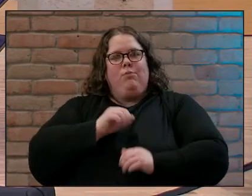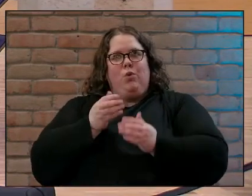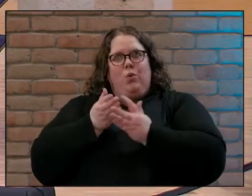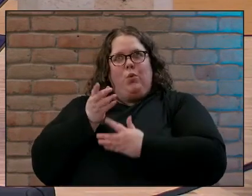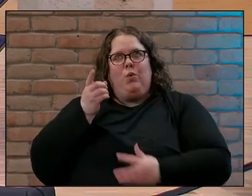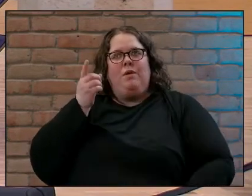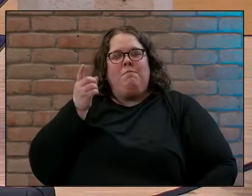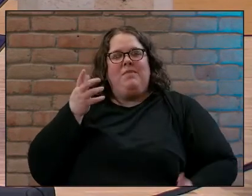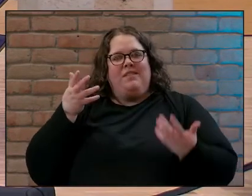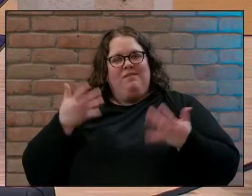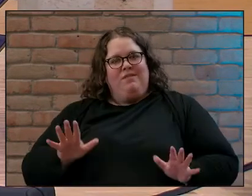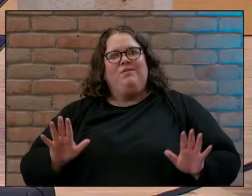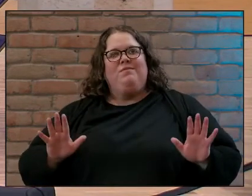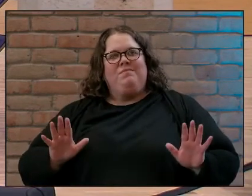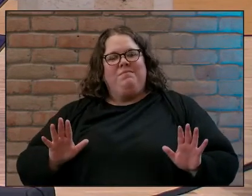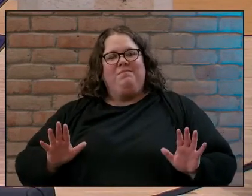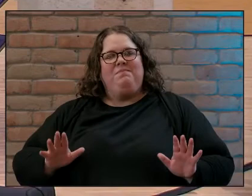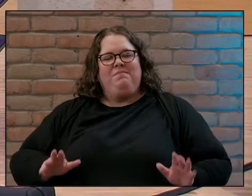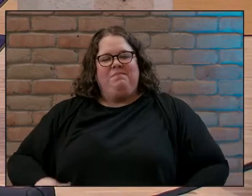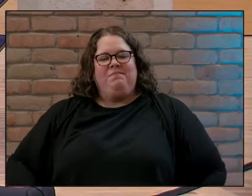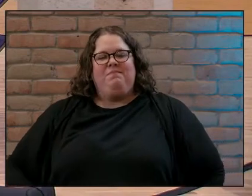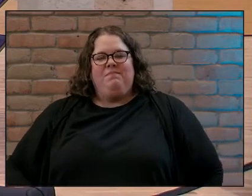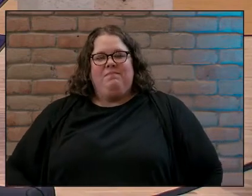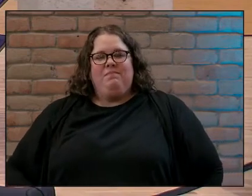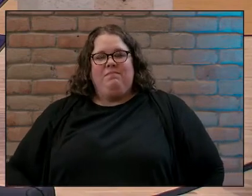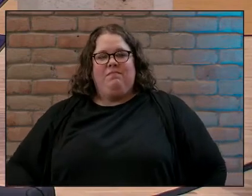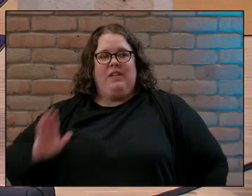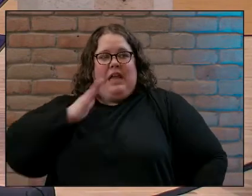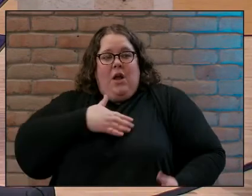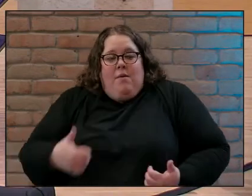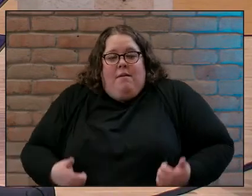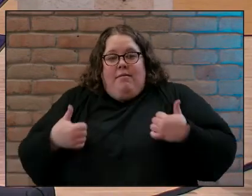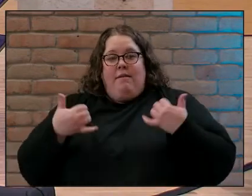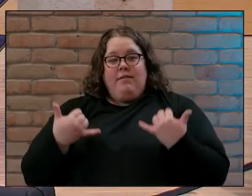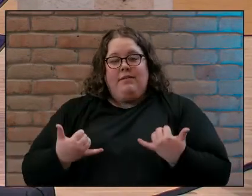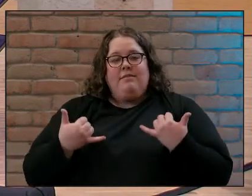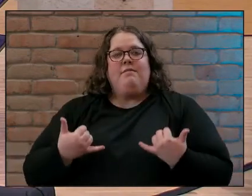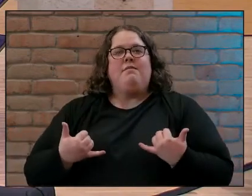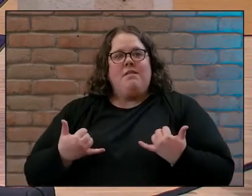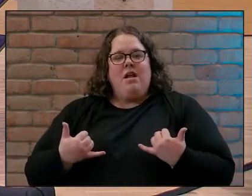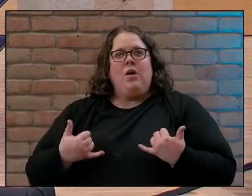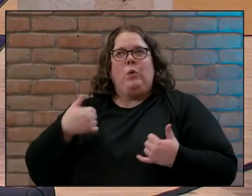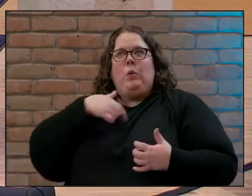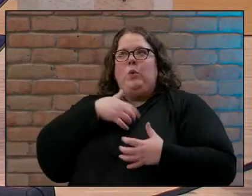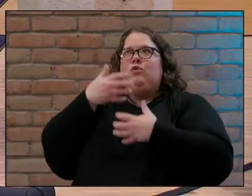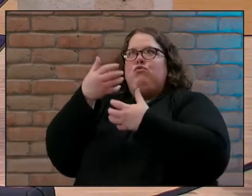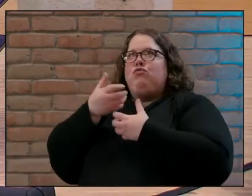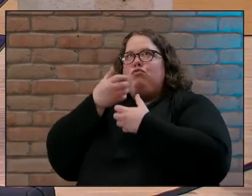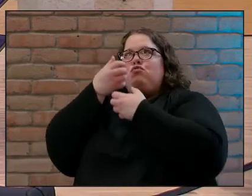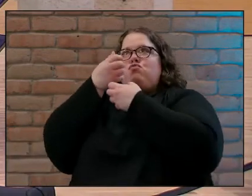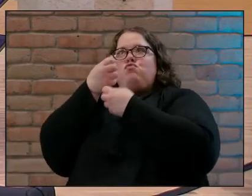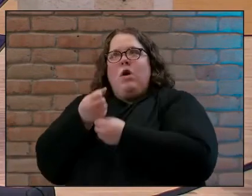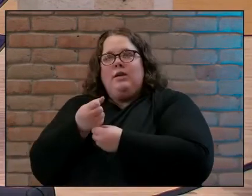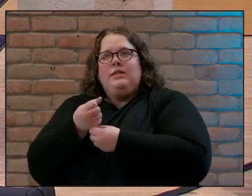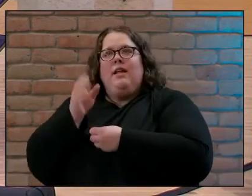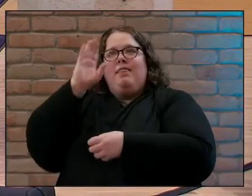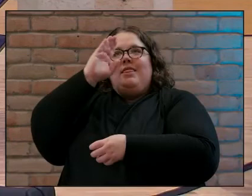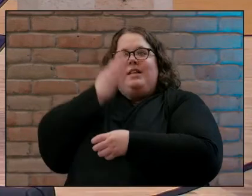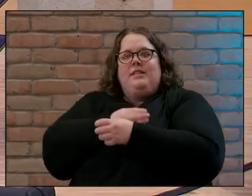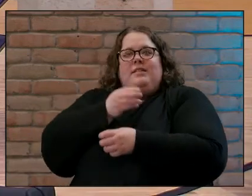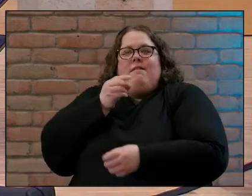this life that we live now we live by trusting in the son of God who loved us